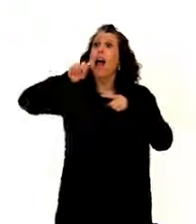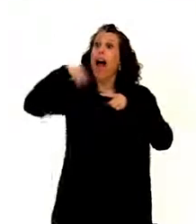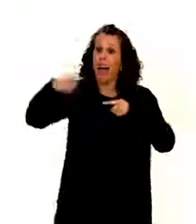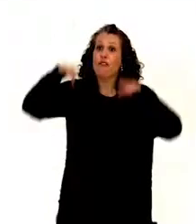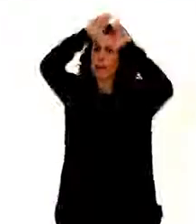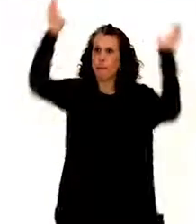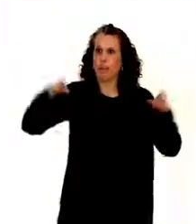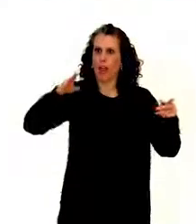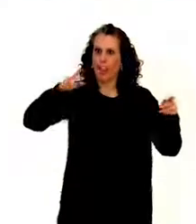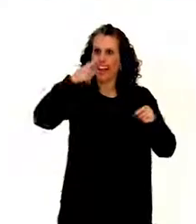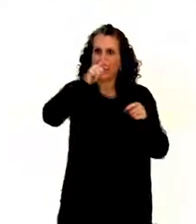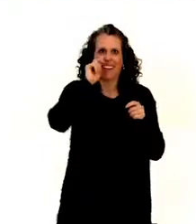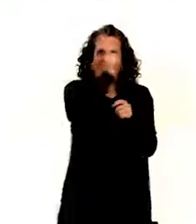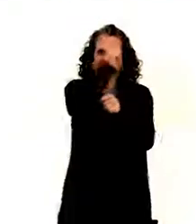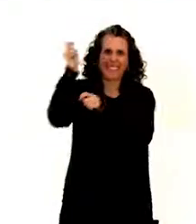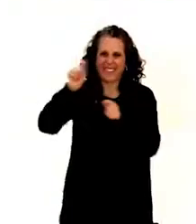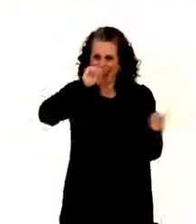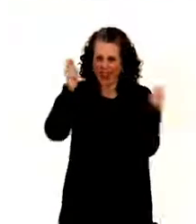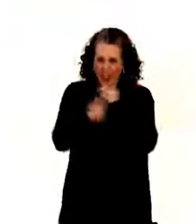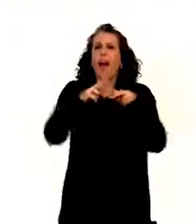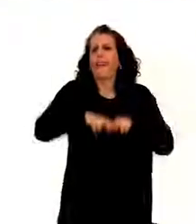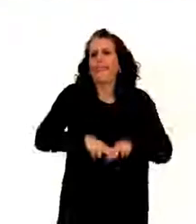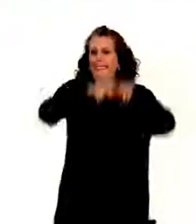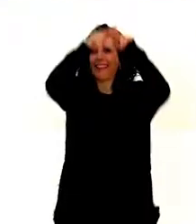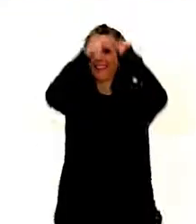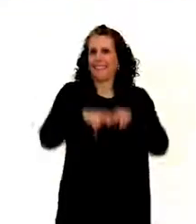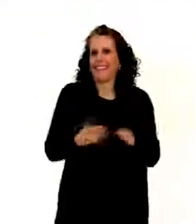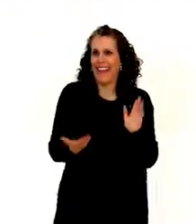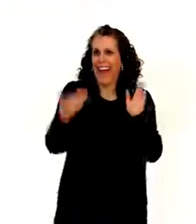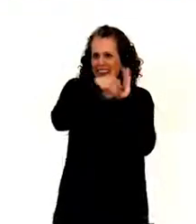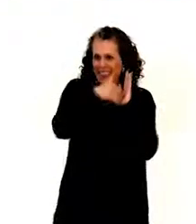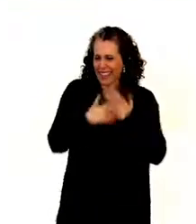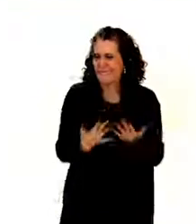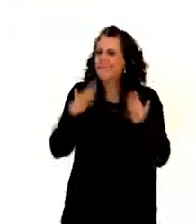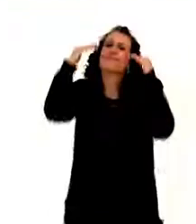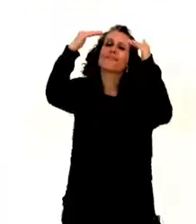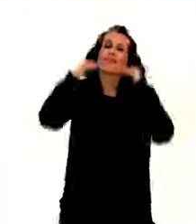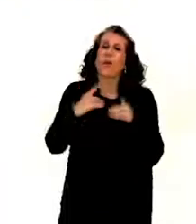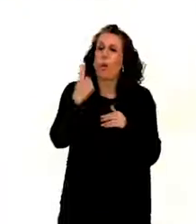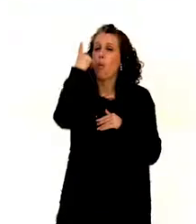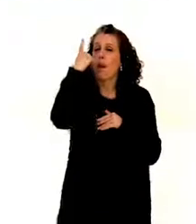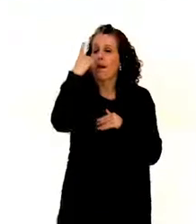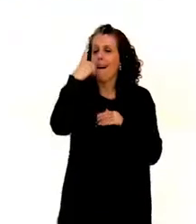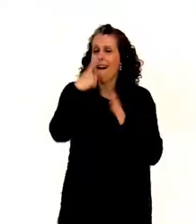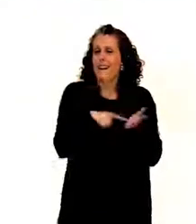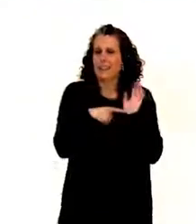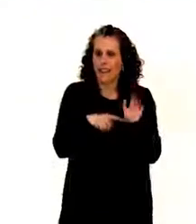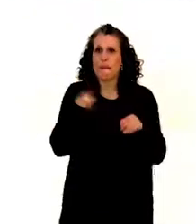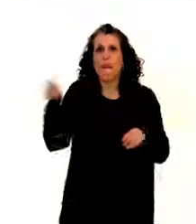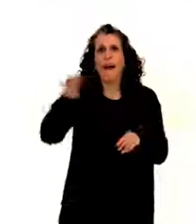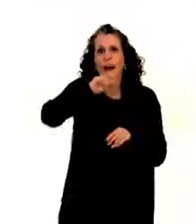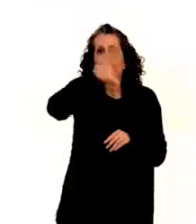fully accessible. So that was an example. And the last example of reasonable accommodation comes from Africa.